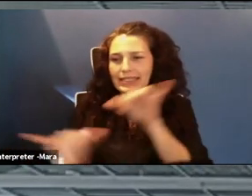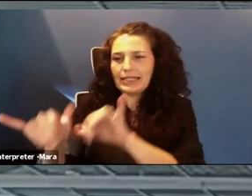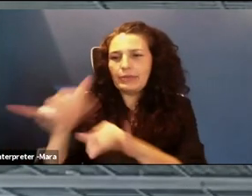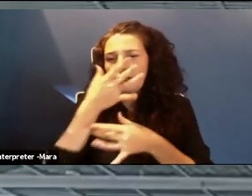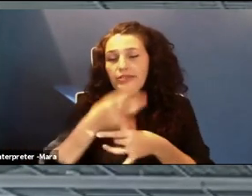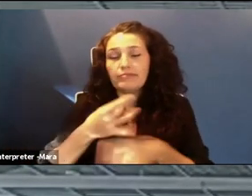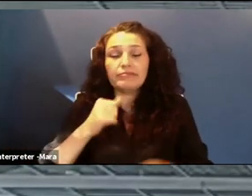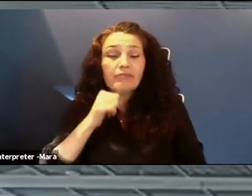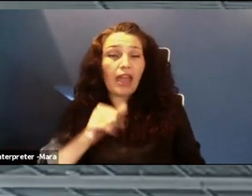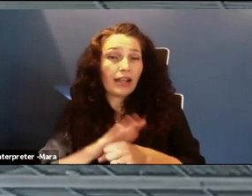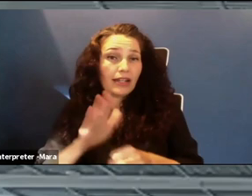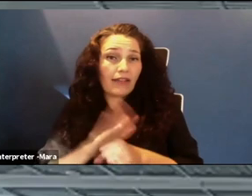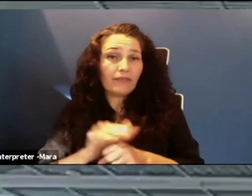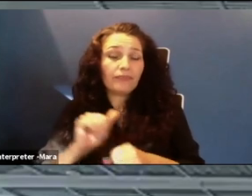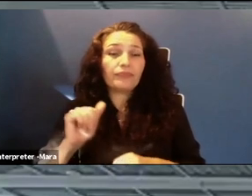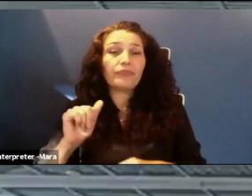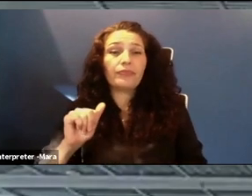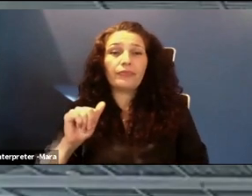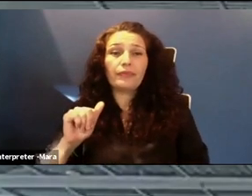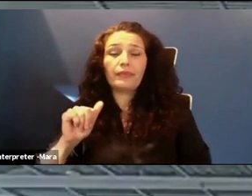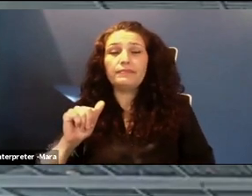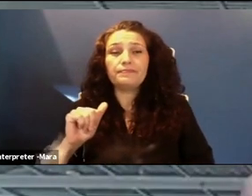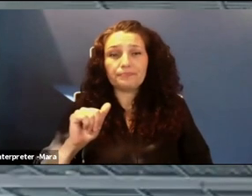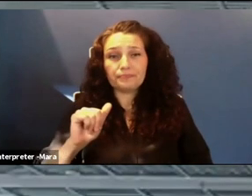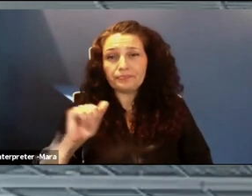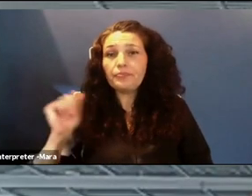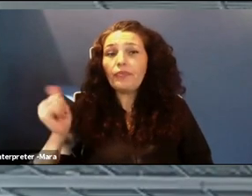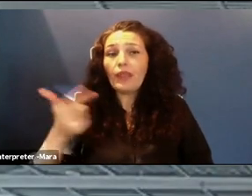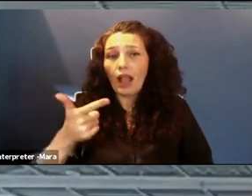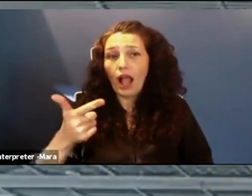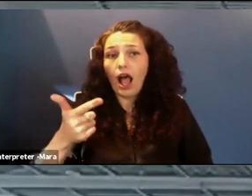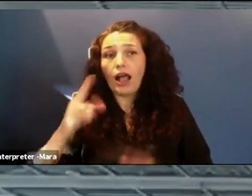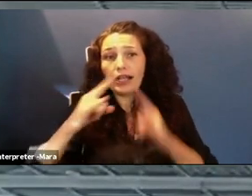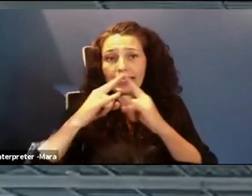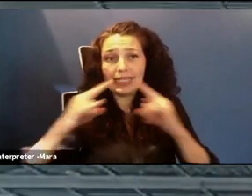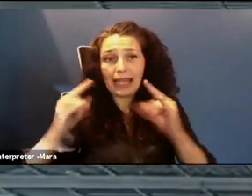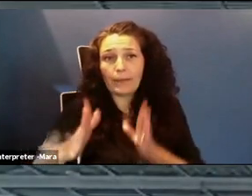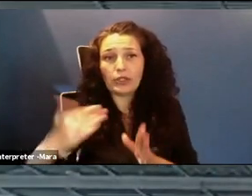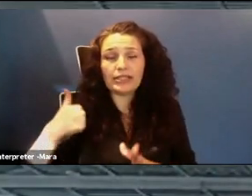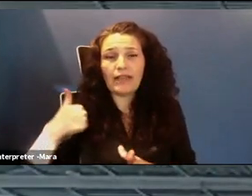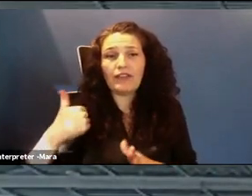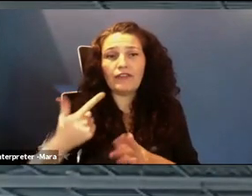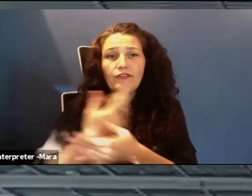enough, every camper will get a free Sphero robot as part of their kit.